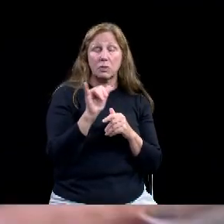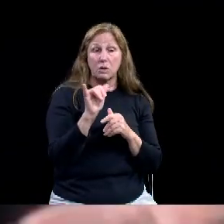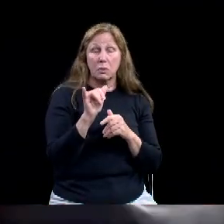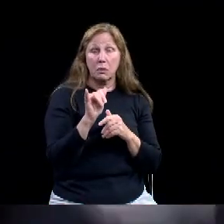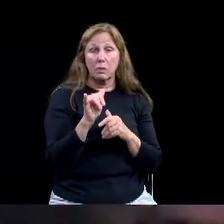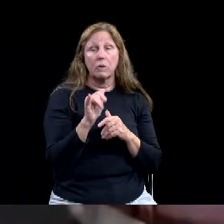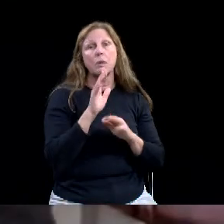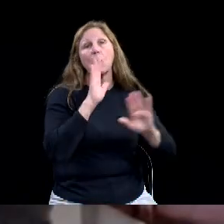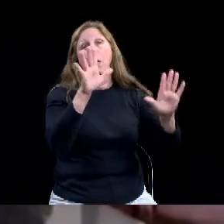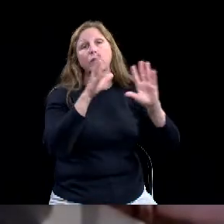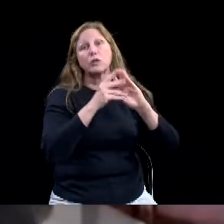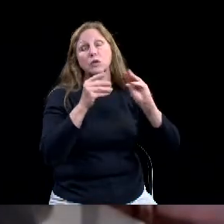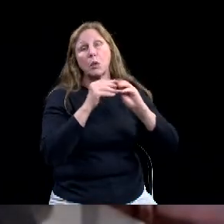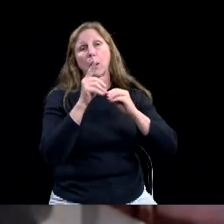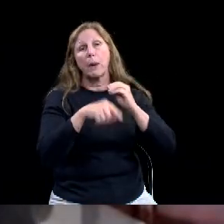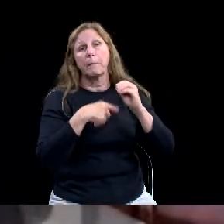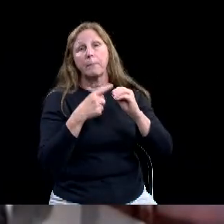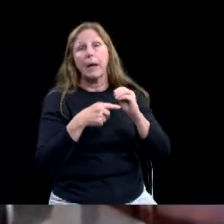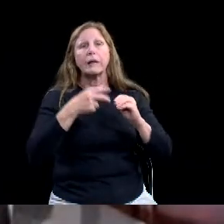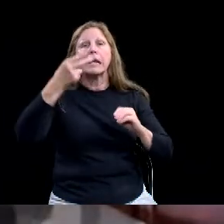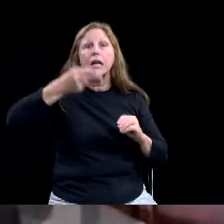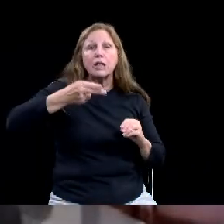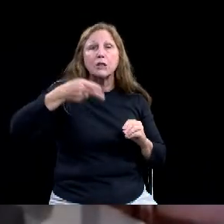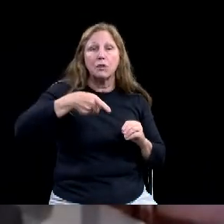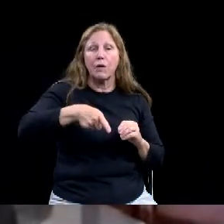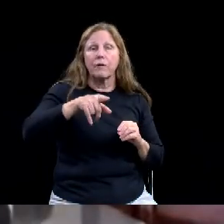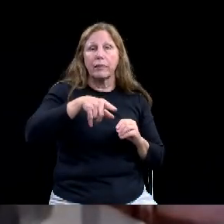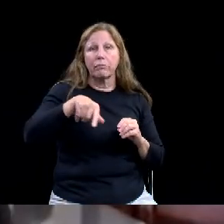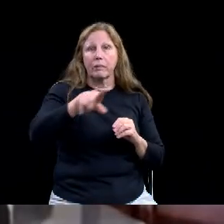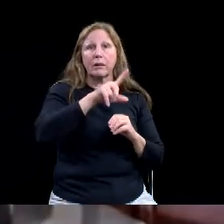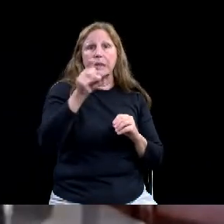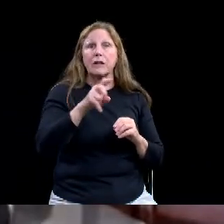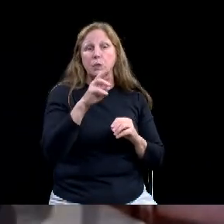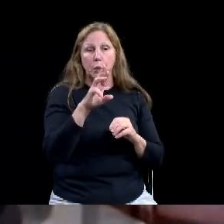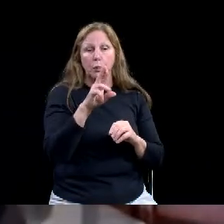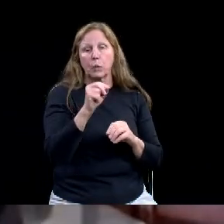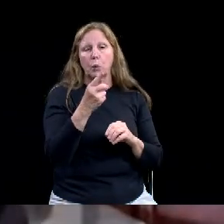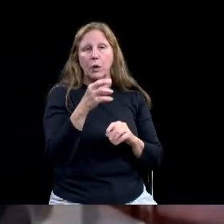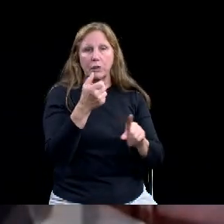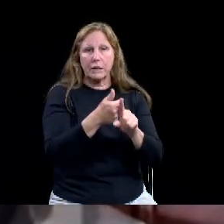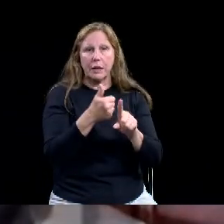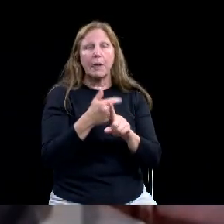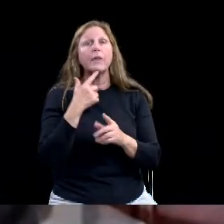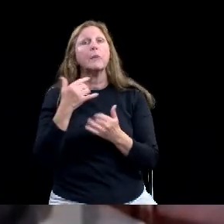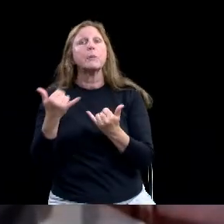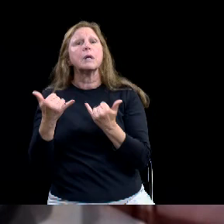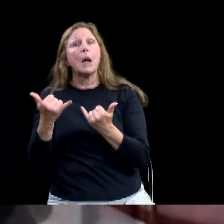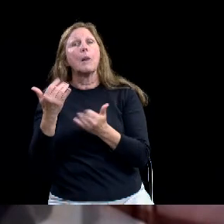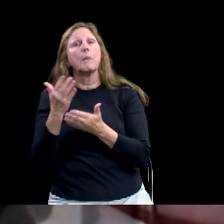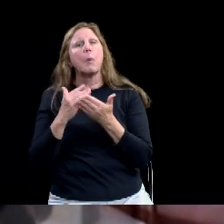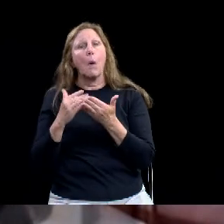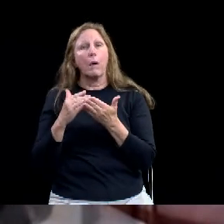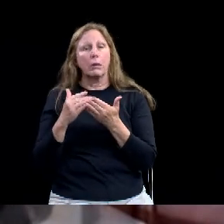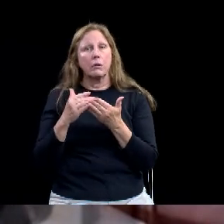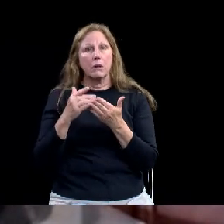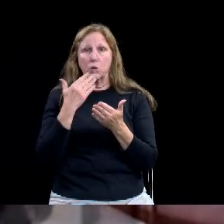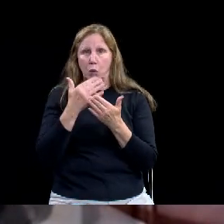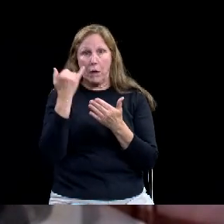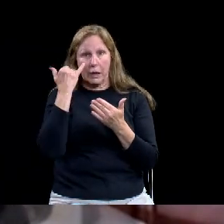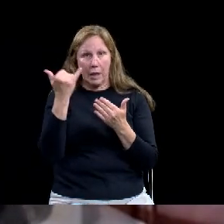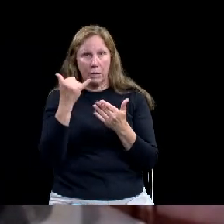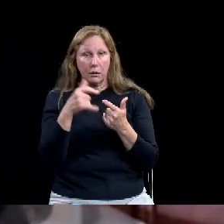I think is, is a great idea on, on what, what it looks like today and getting people more interacted with that. I think it's a great idea. Um,